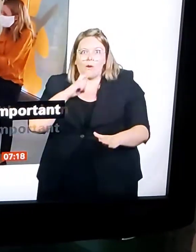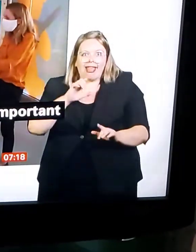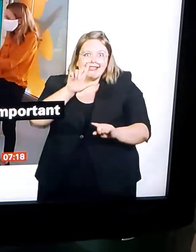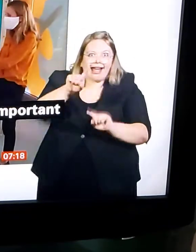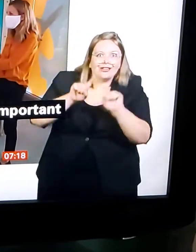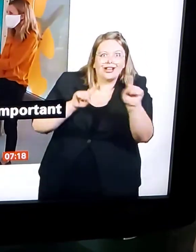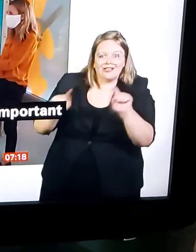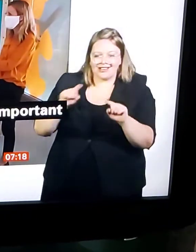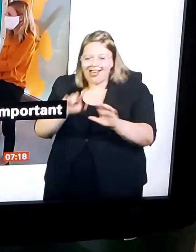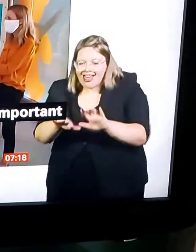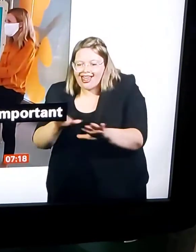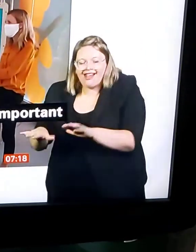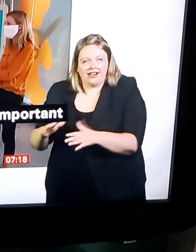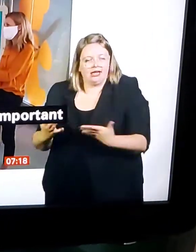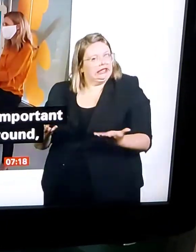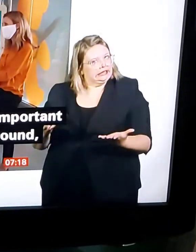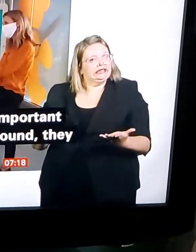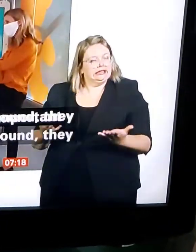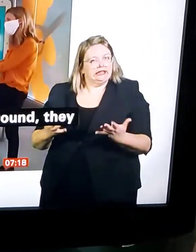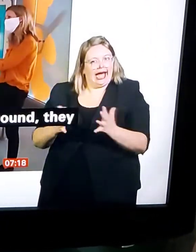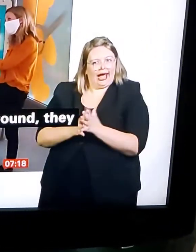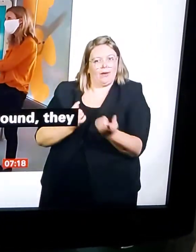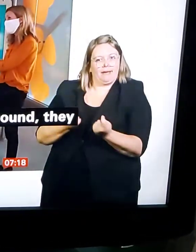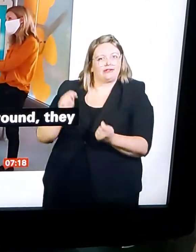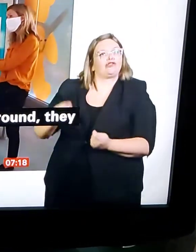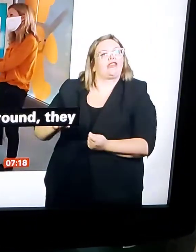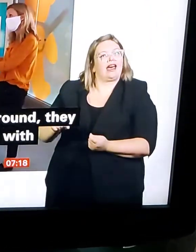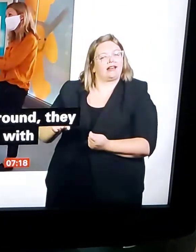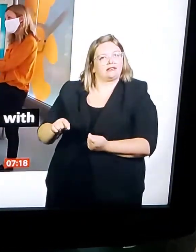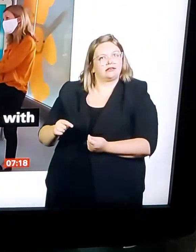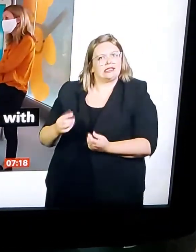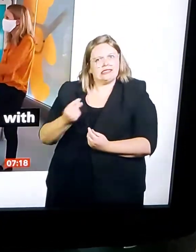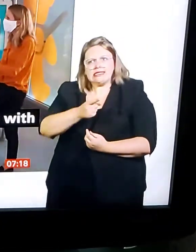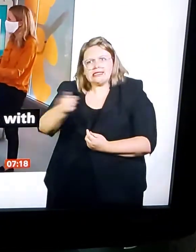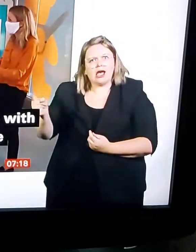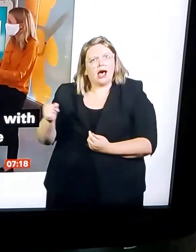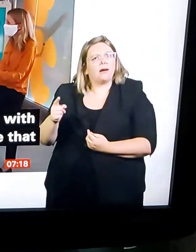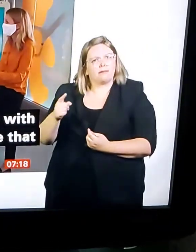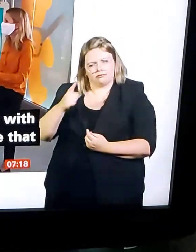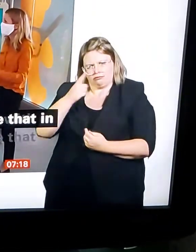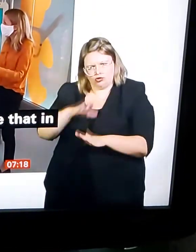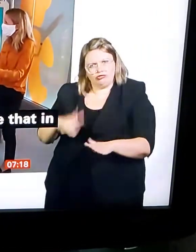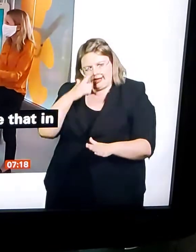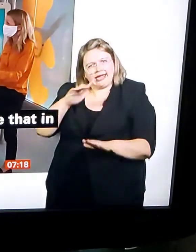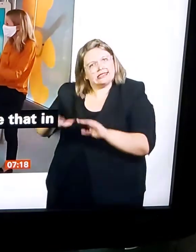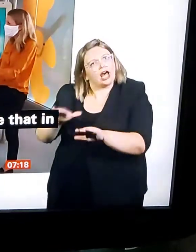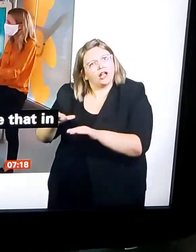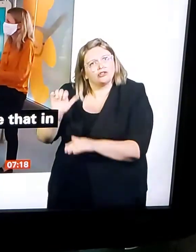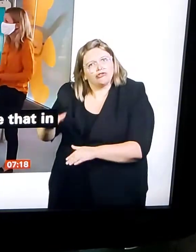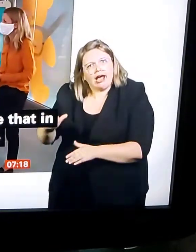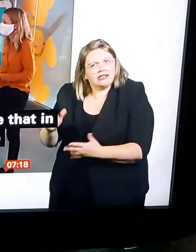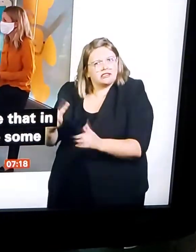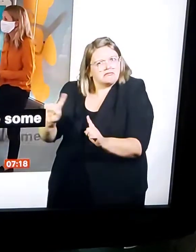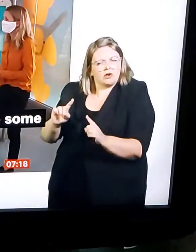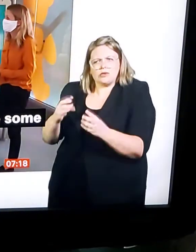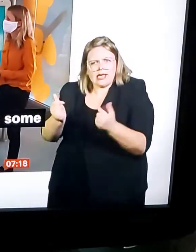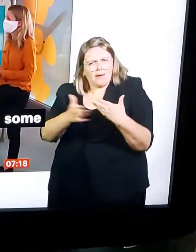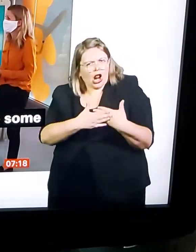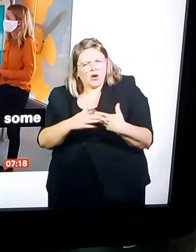in Germany, connecting to a D11. The boxes are now being used for one living home. Wow! Wow!